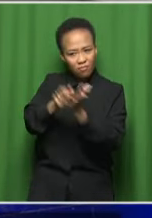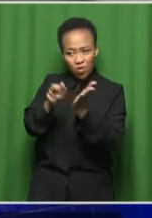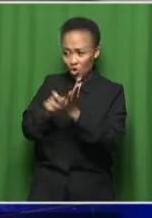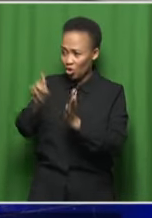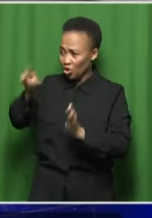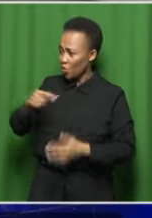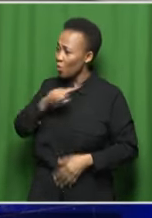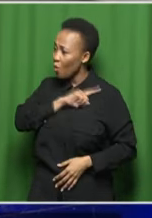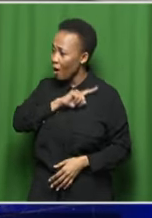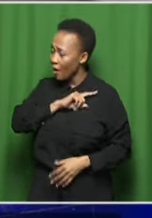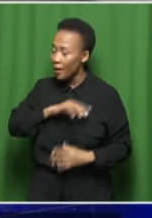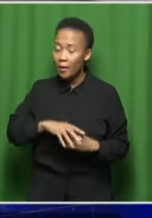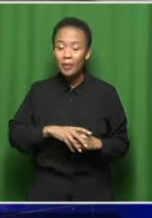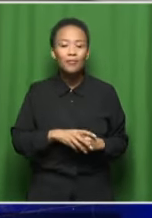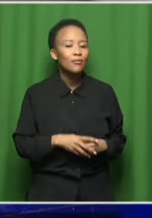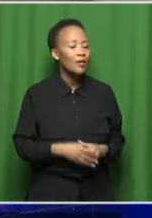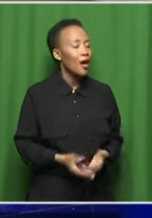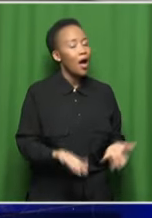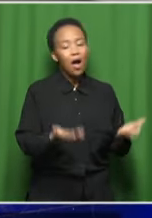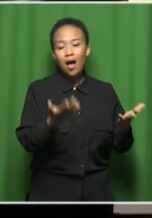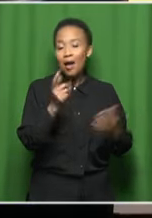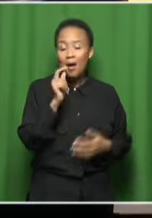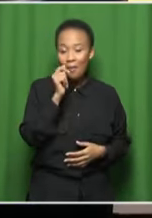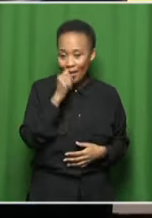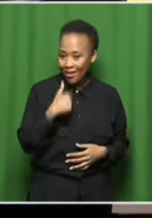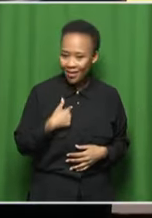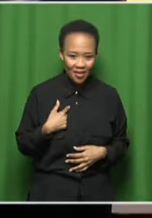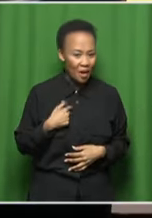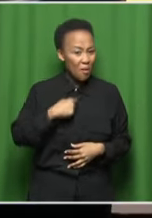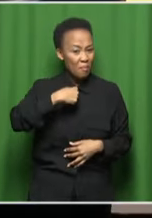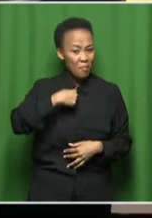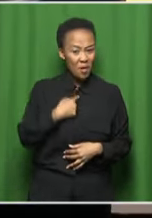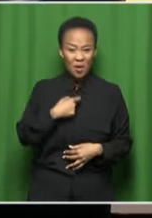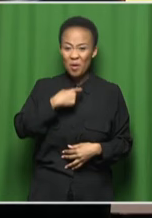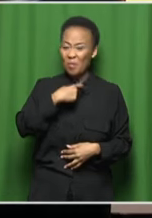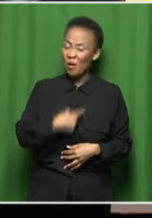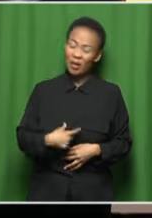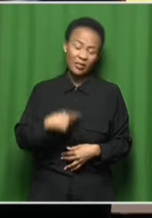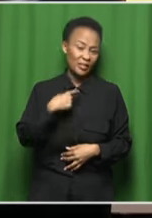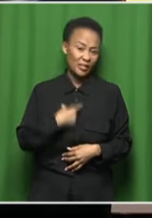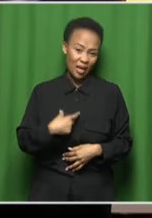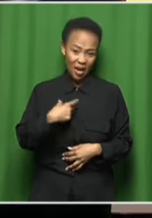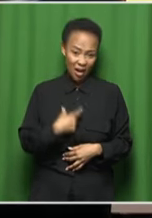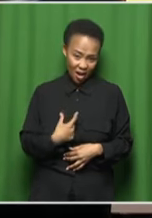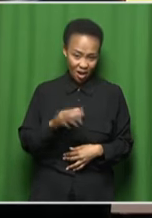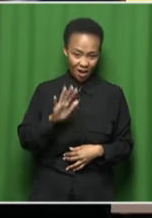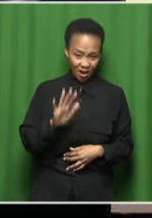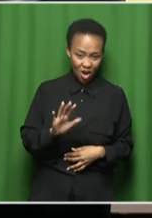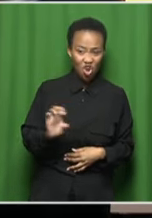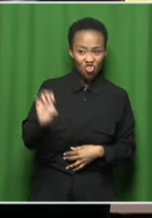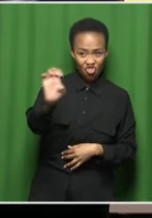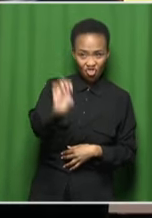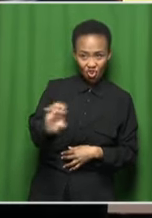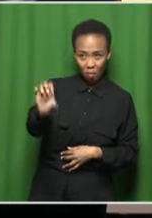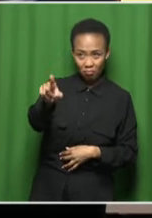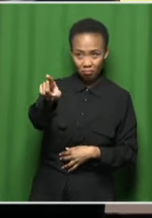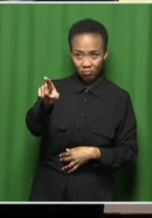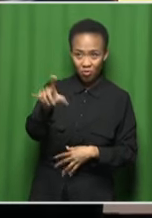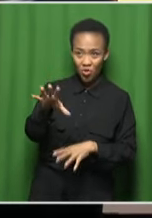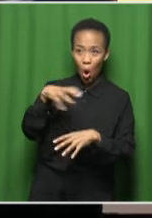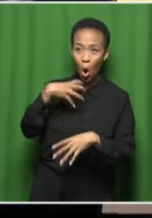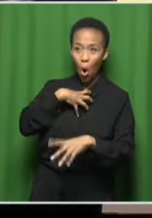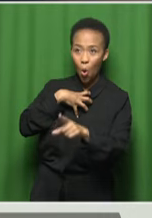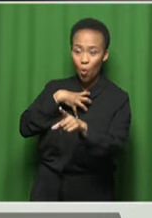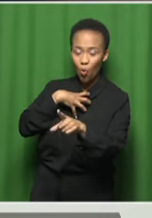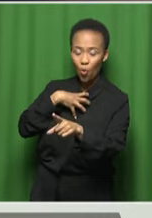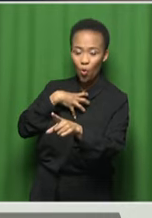Oh, man, because I am personally tired of Europeans owning the narrative all the tell me about it. You know what